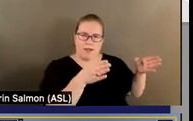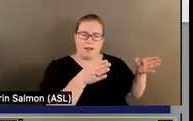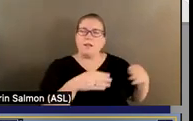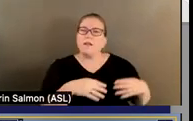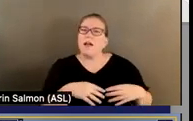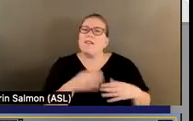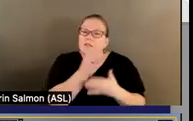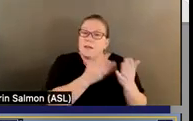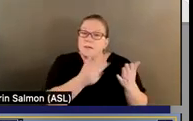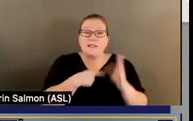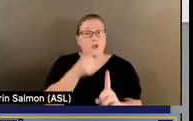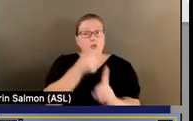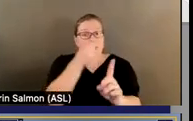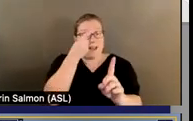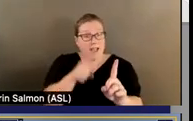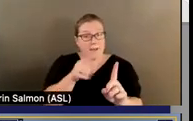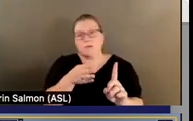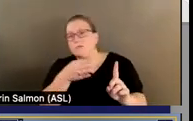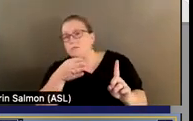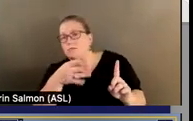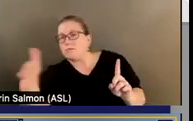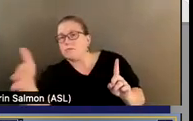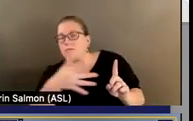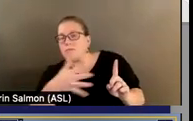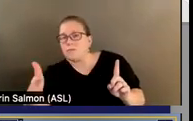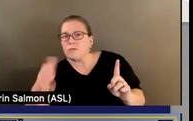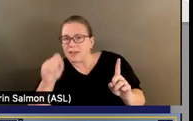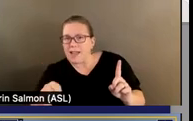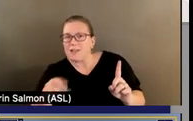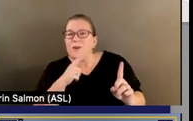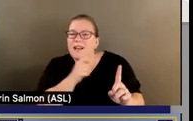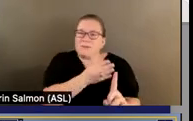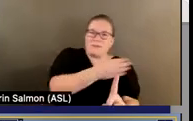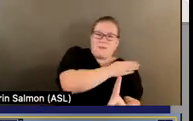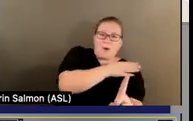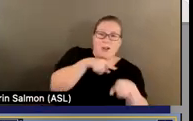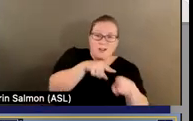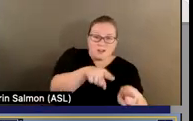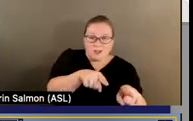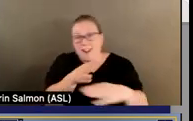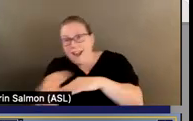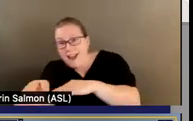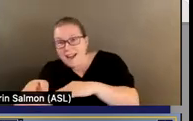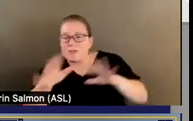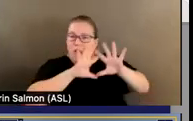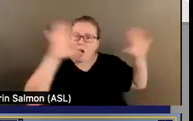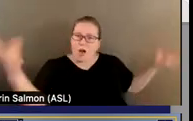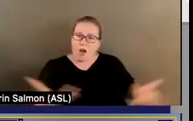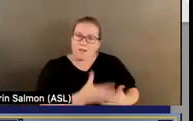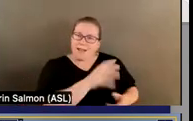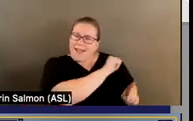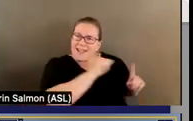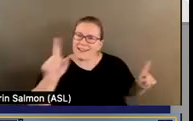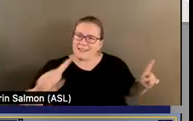done after the crisis. So you have to have a full, robust continuum of care that addresses everything from